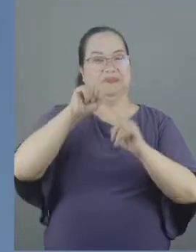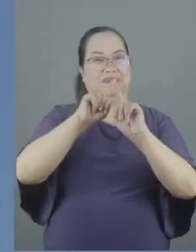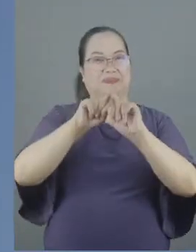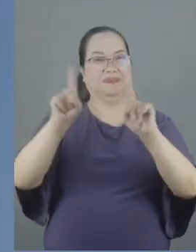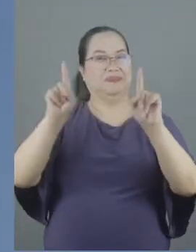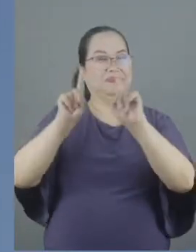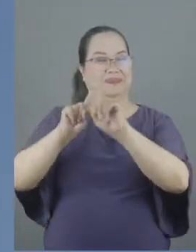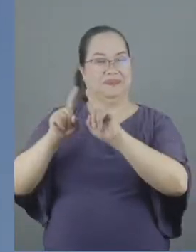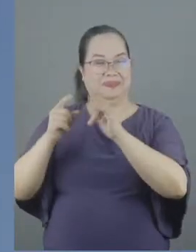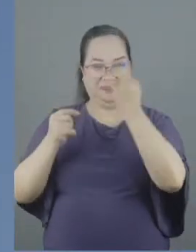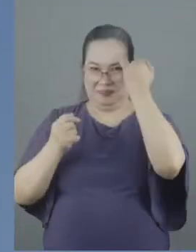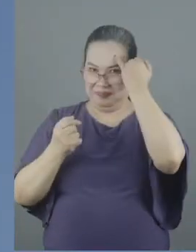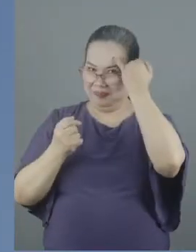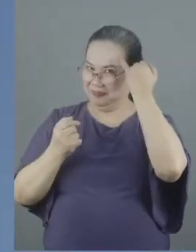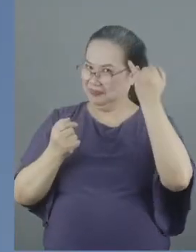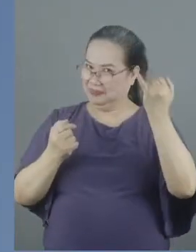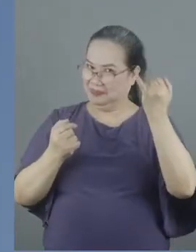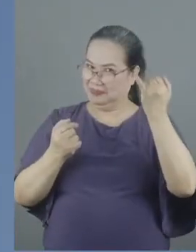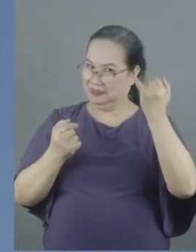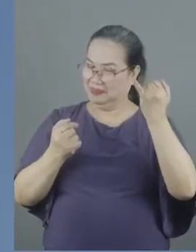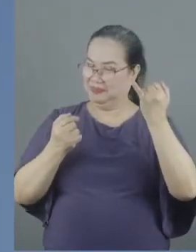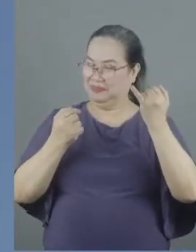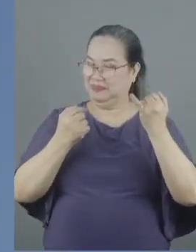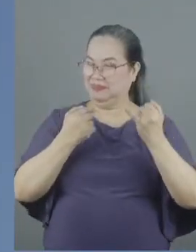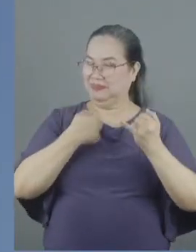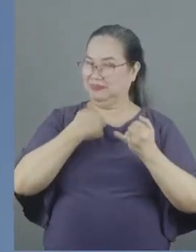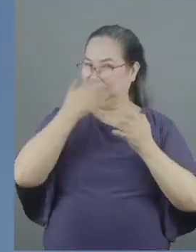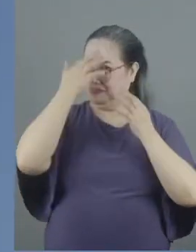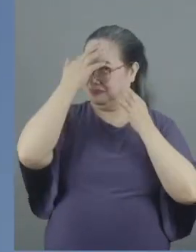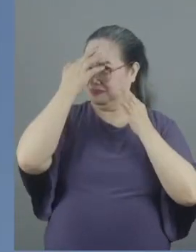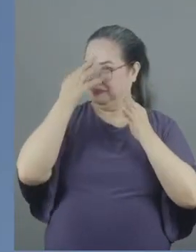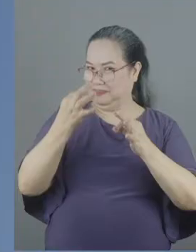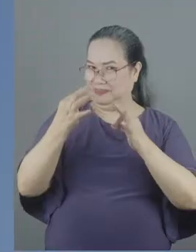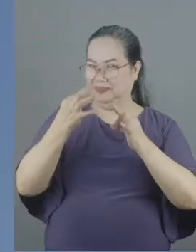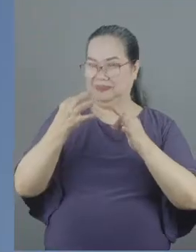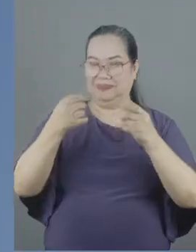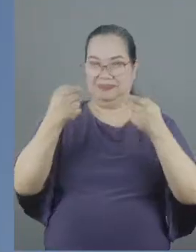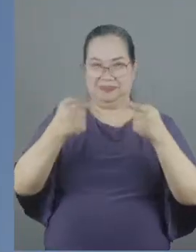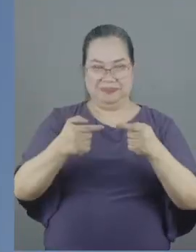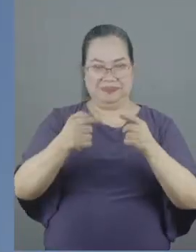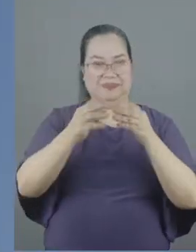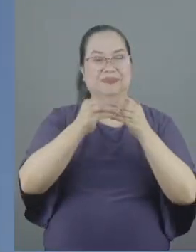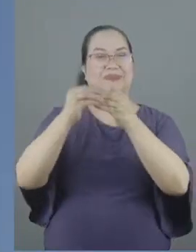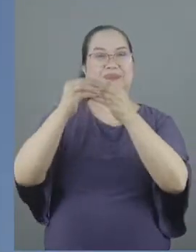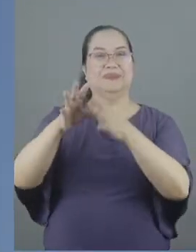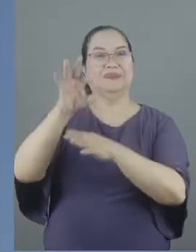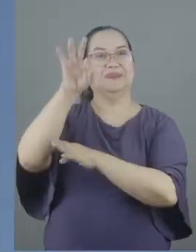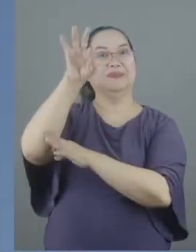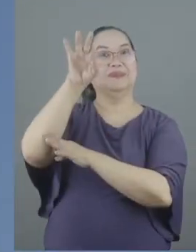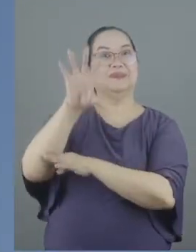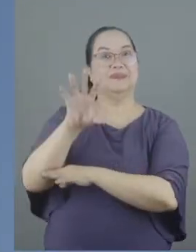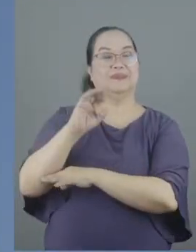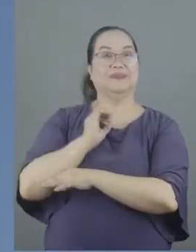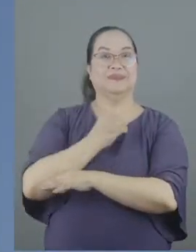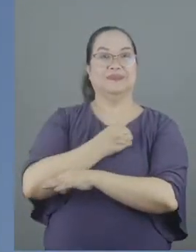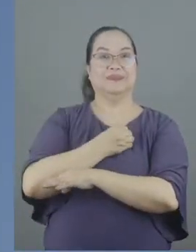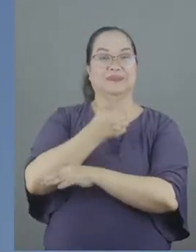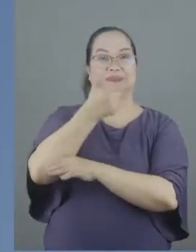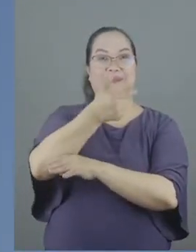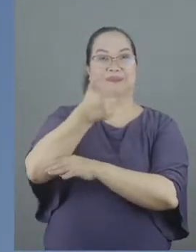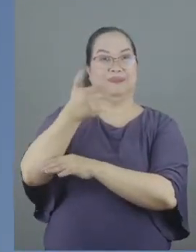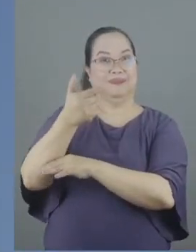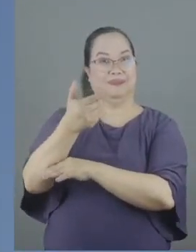views. Sometimes, it's with our leaders and pastors. At times, it's our GG mates.